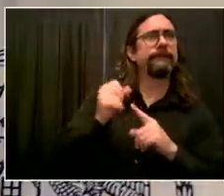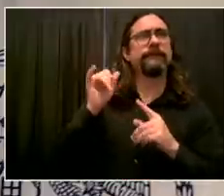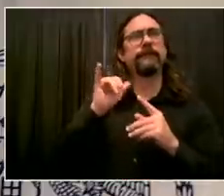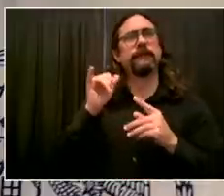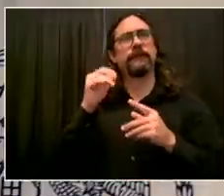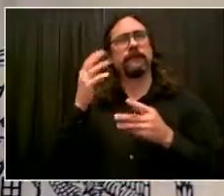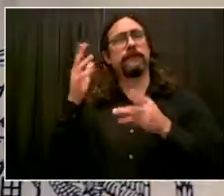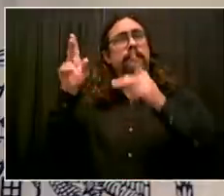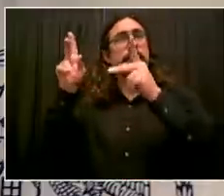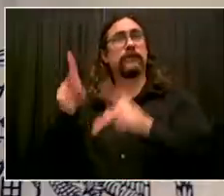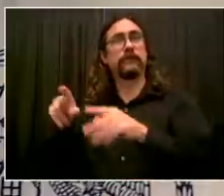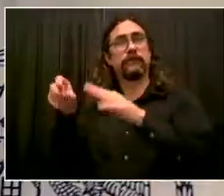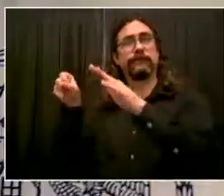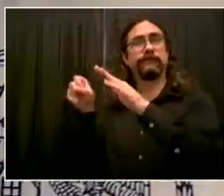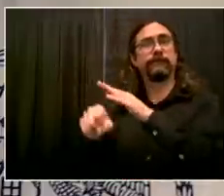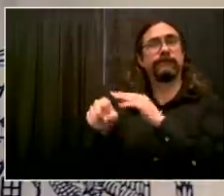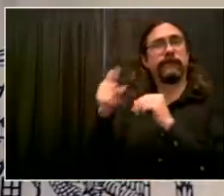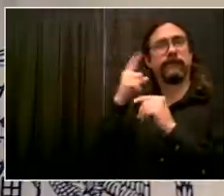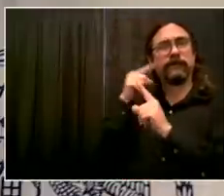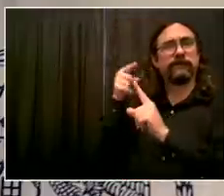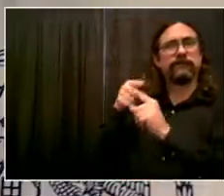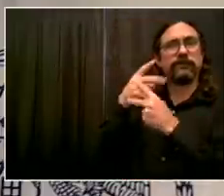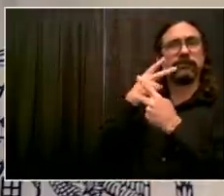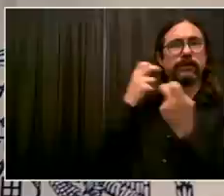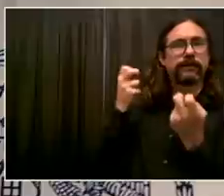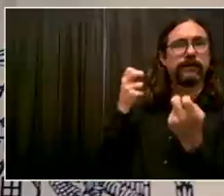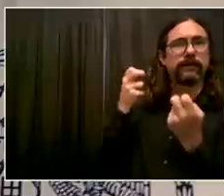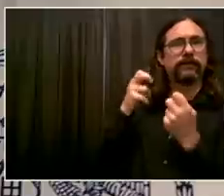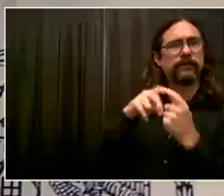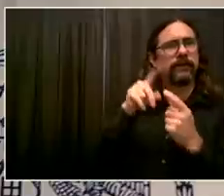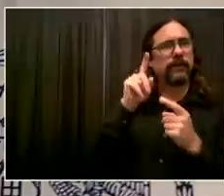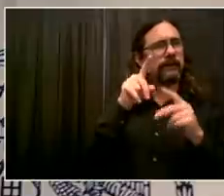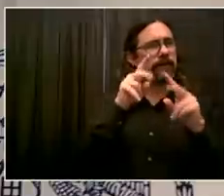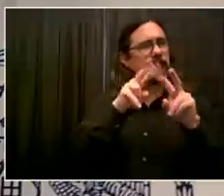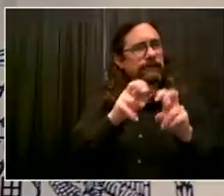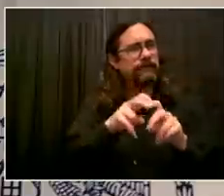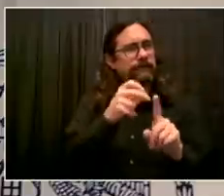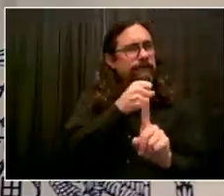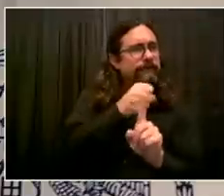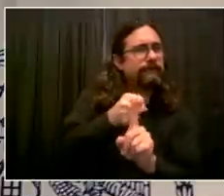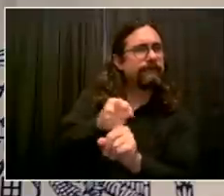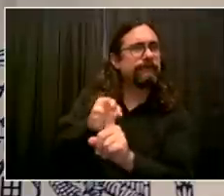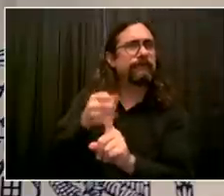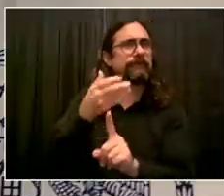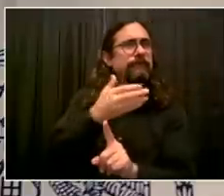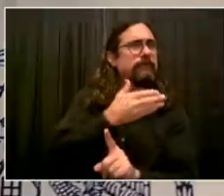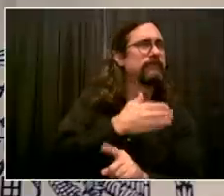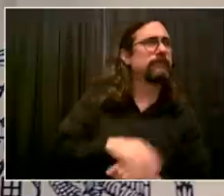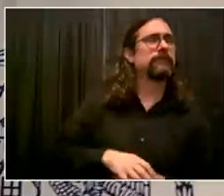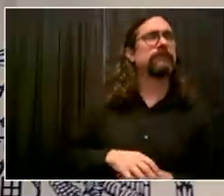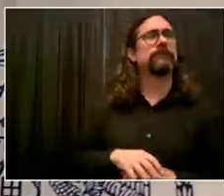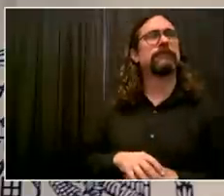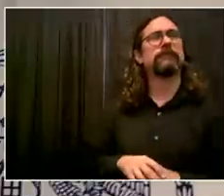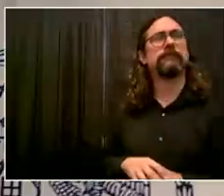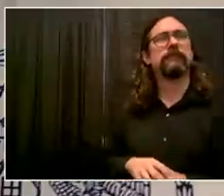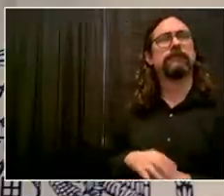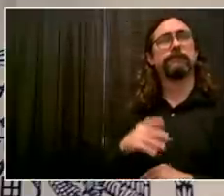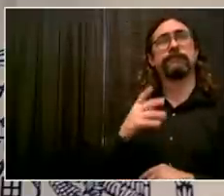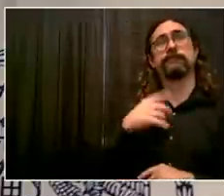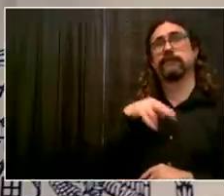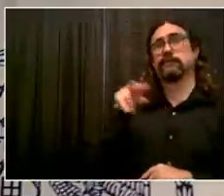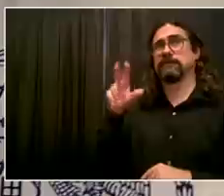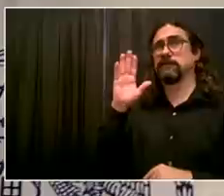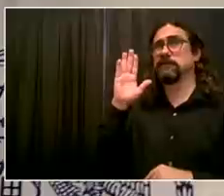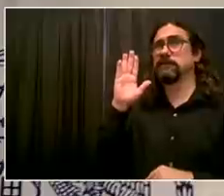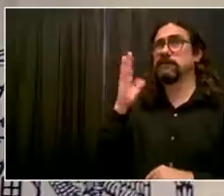But to my understanding, it's dozens. It's not hundreds. The real big impact is going to be these